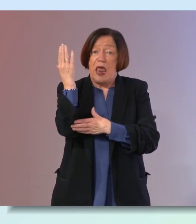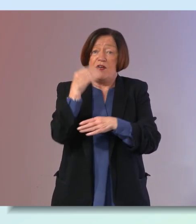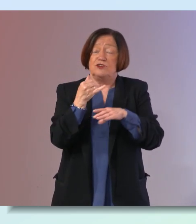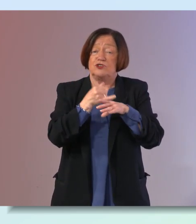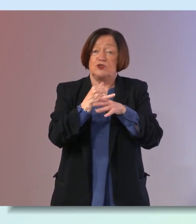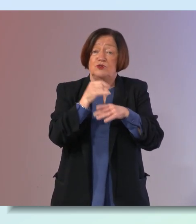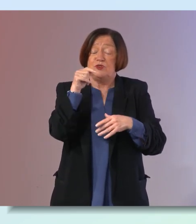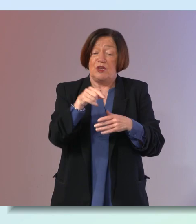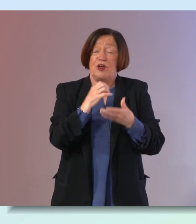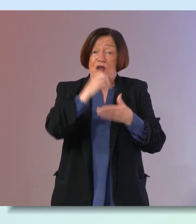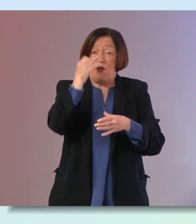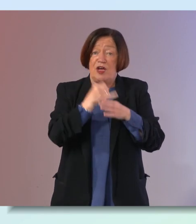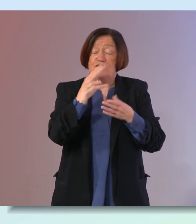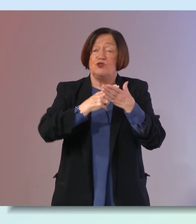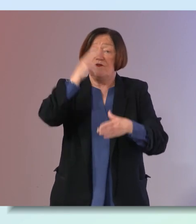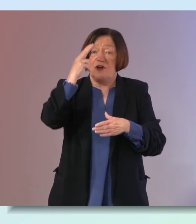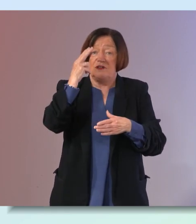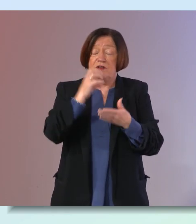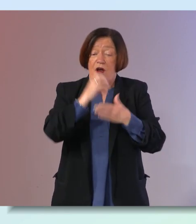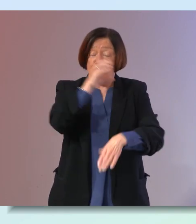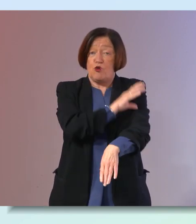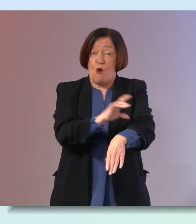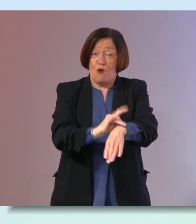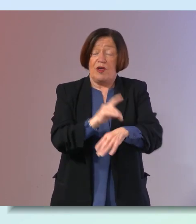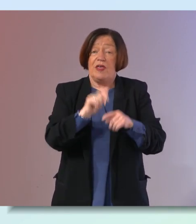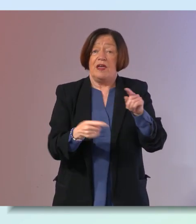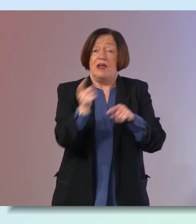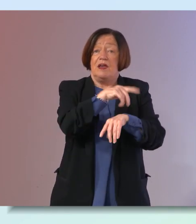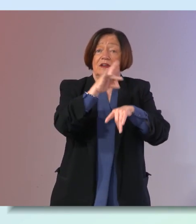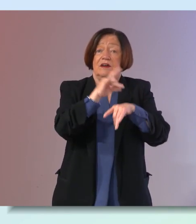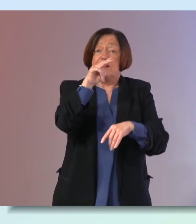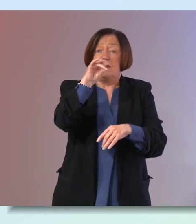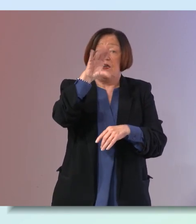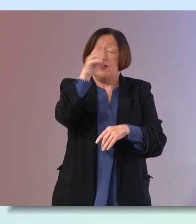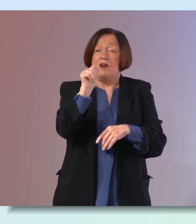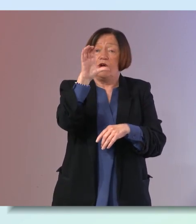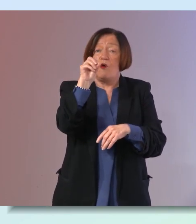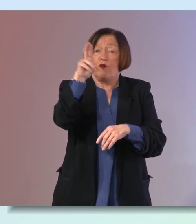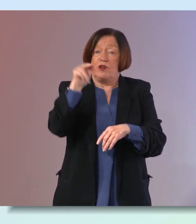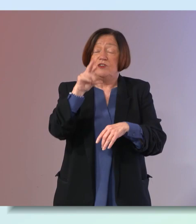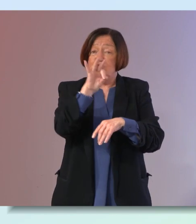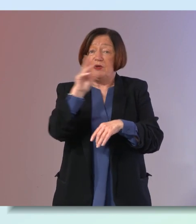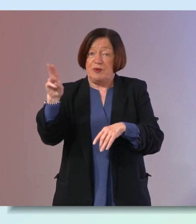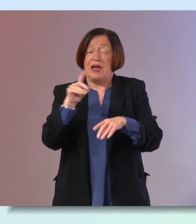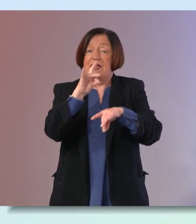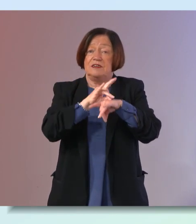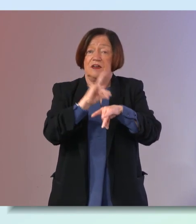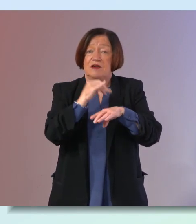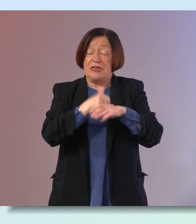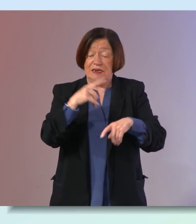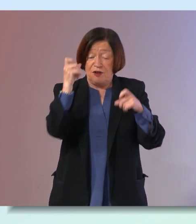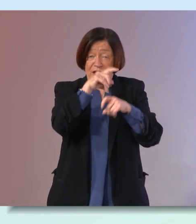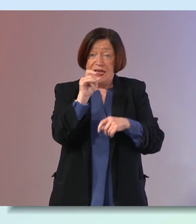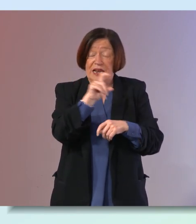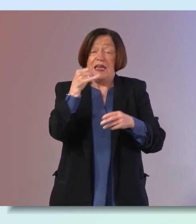applied psychology at university college cork and then we have dr nicola corcoran gp and doctor in complex menopause clinic